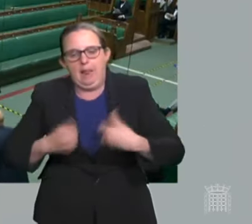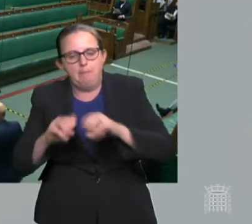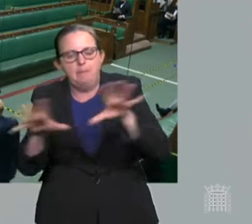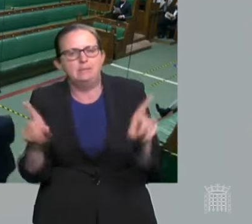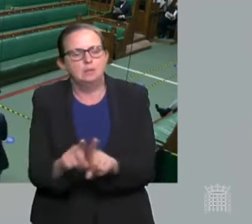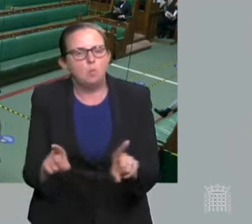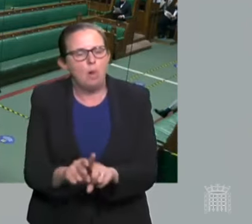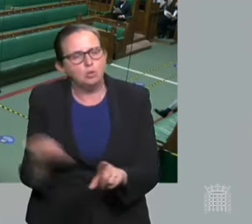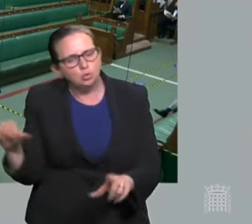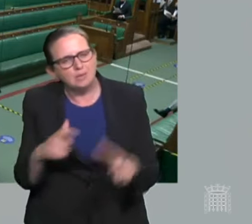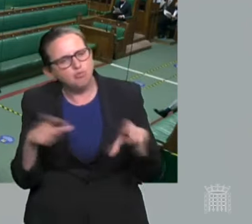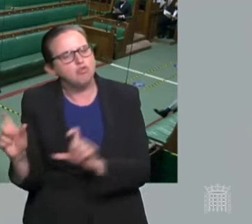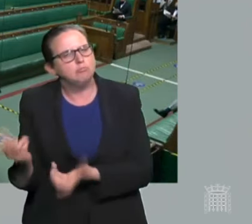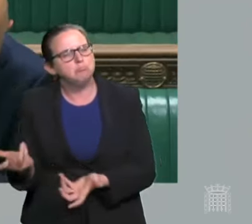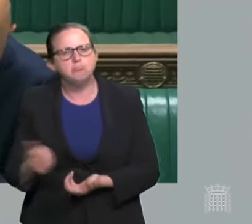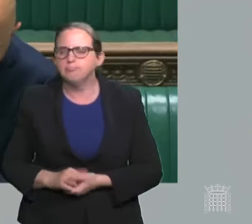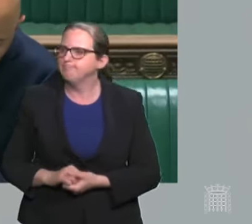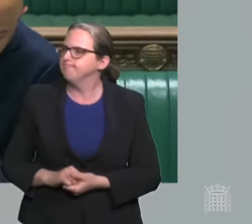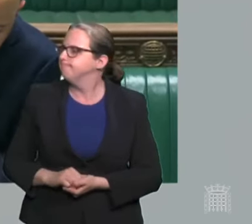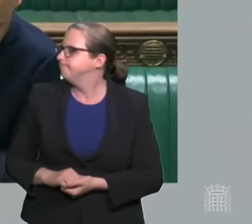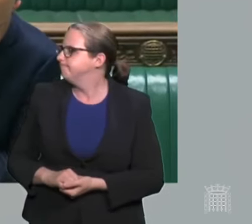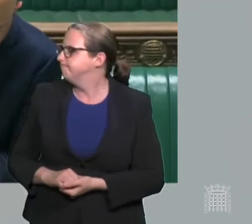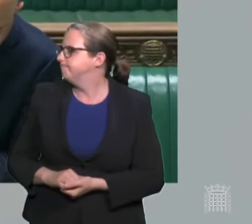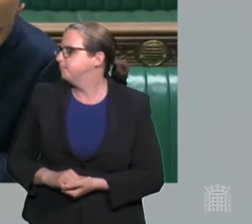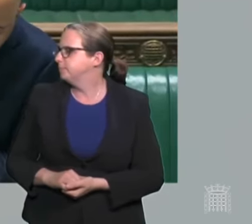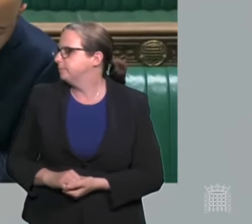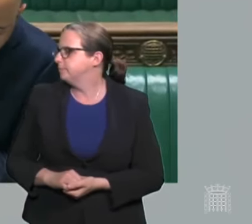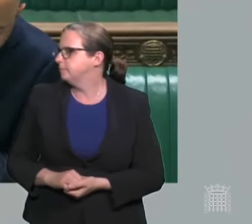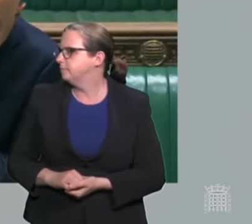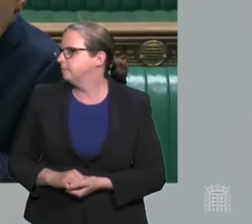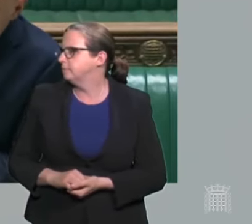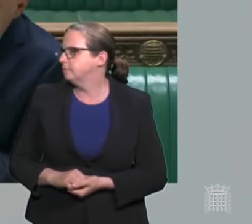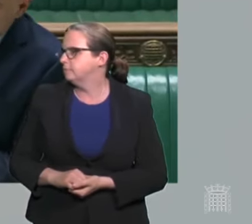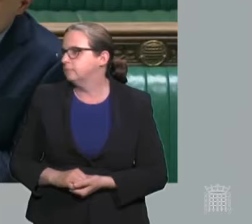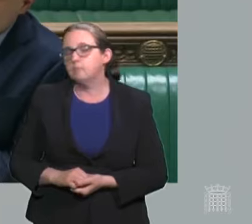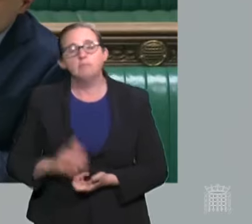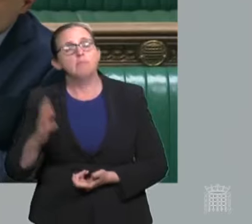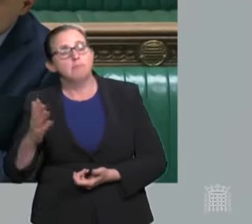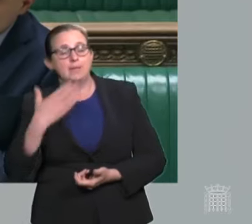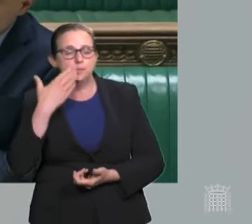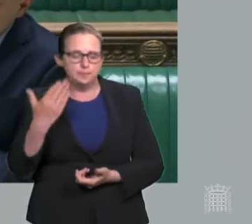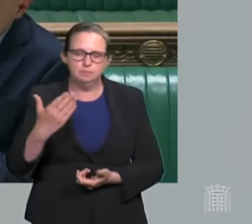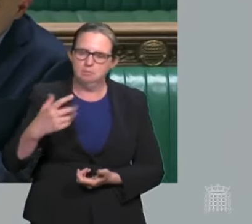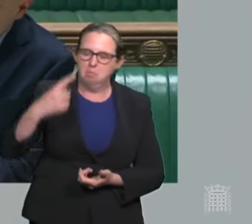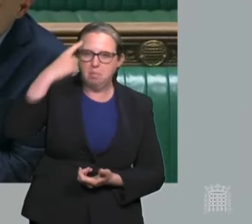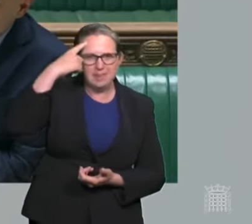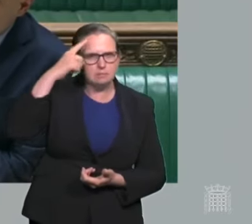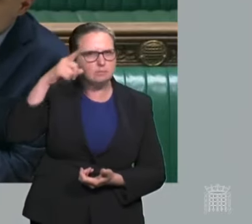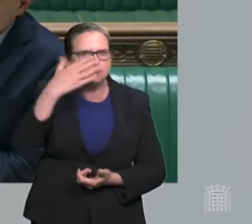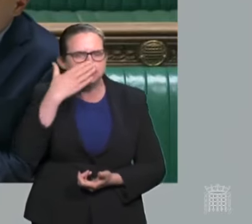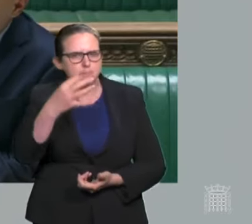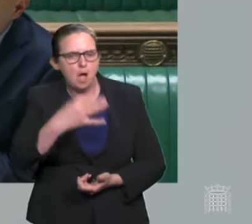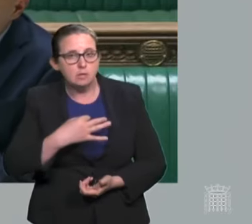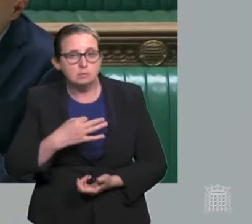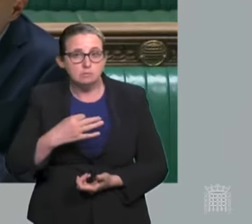Chief State. Madam Deputy Speaker, think what the Honourable Gentleman is suggesting is that people should have the